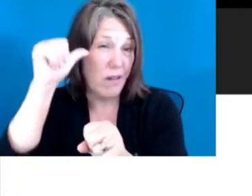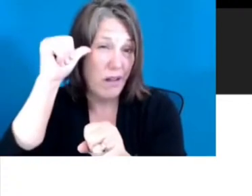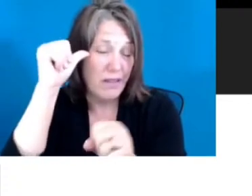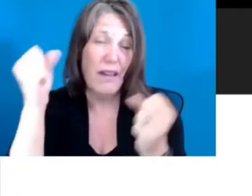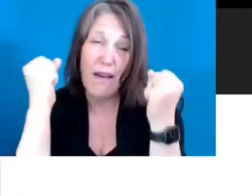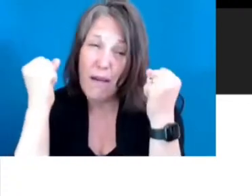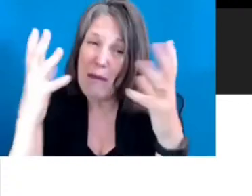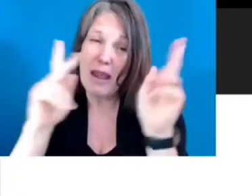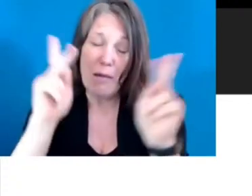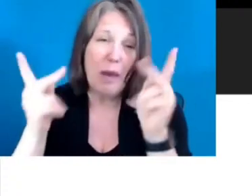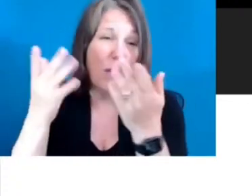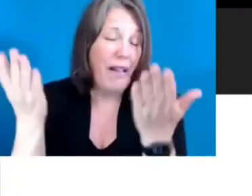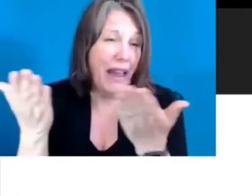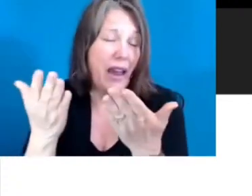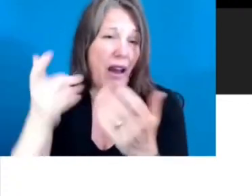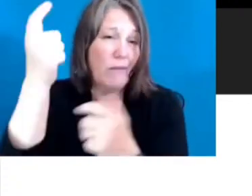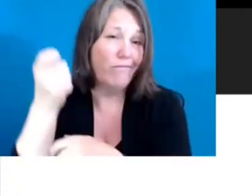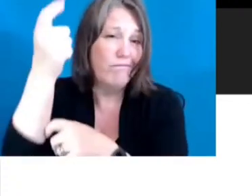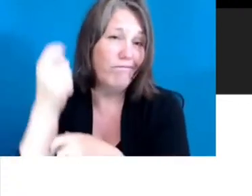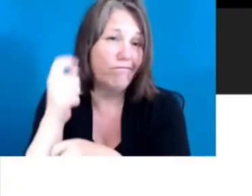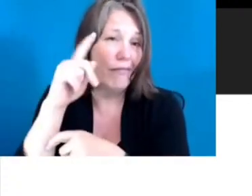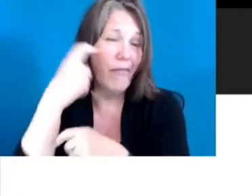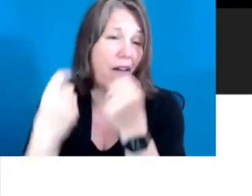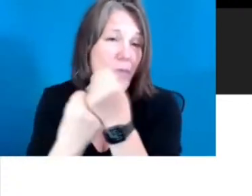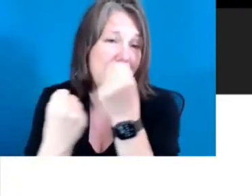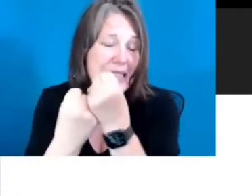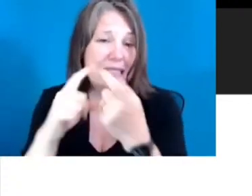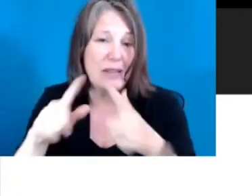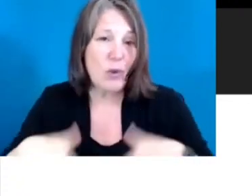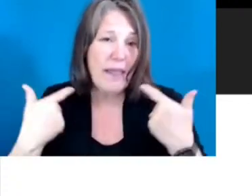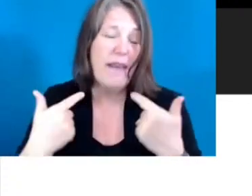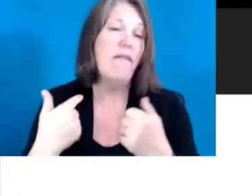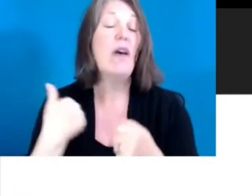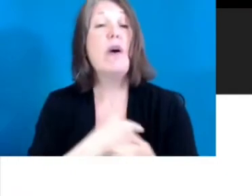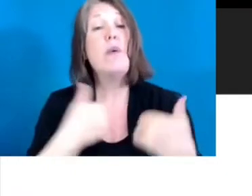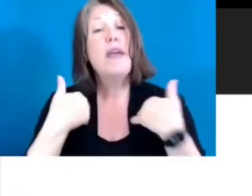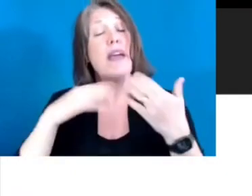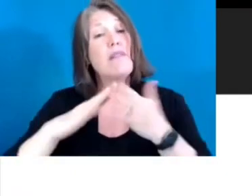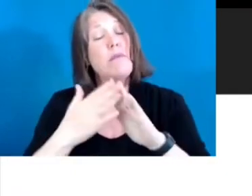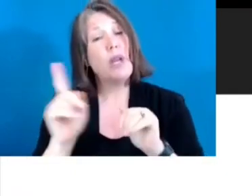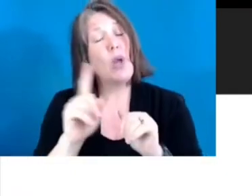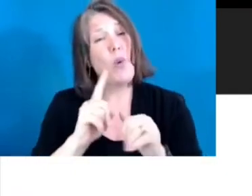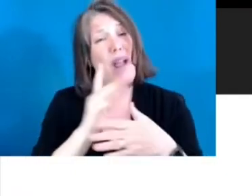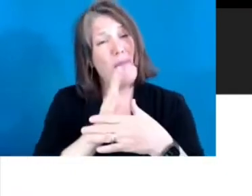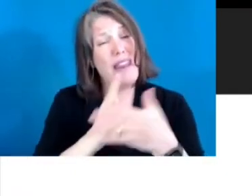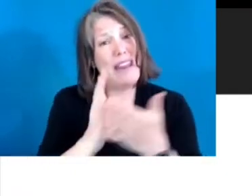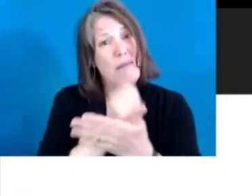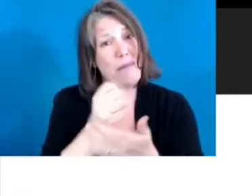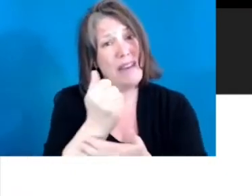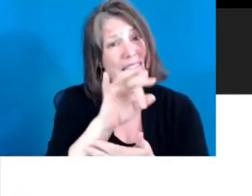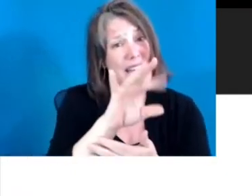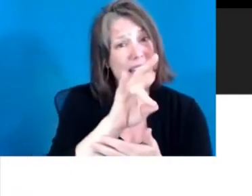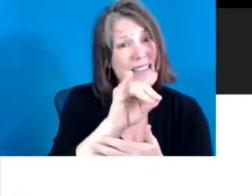the population here receives government assistance to live on. We have communities where the median income in 1970